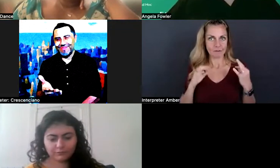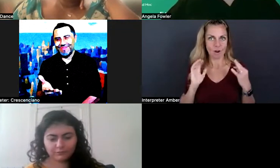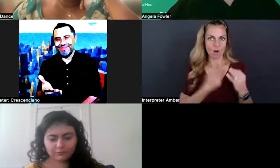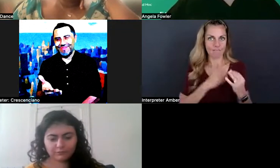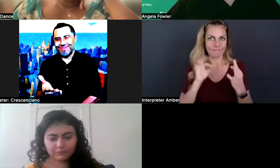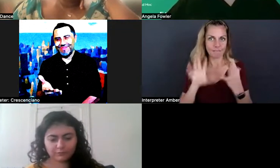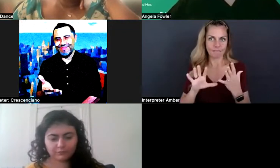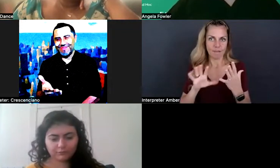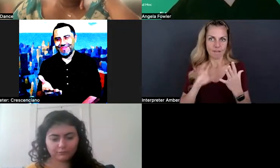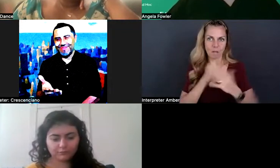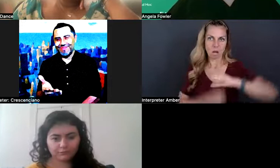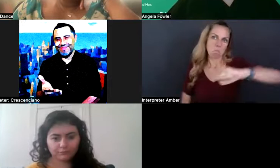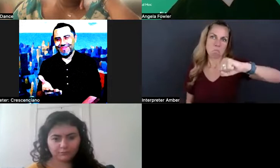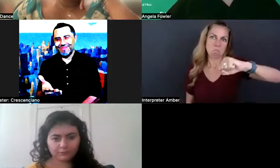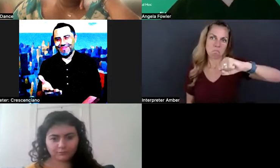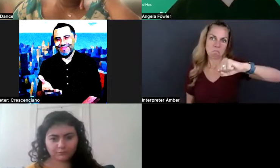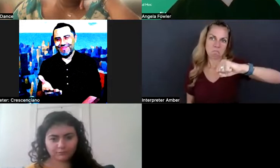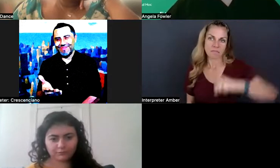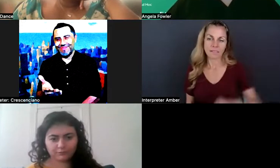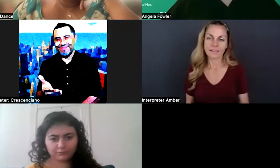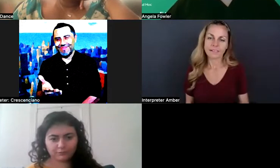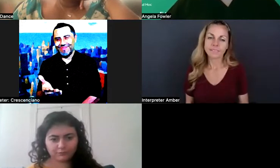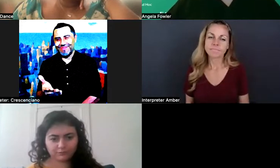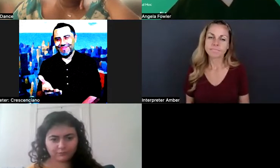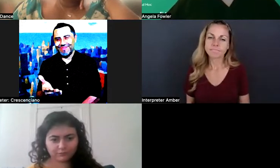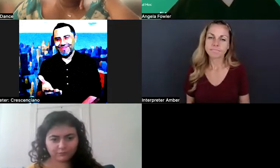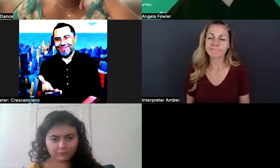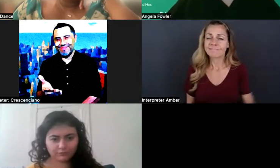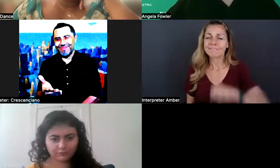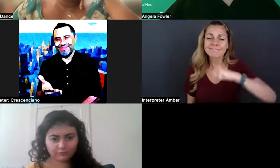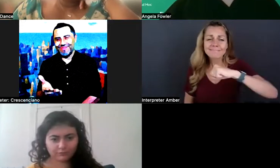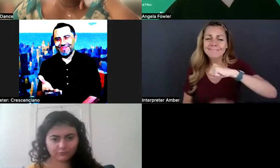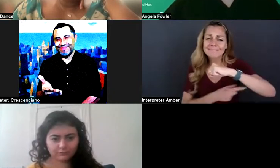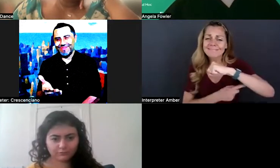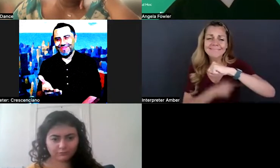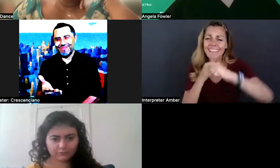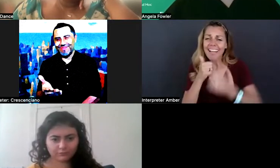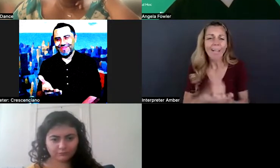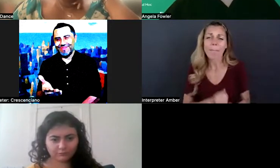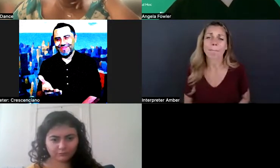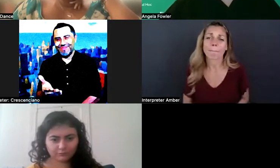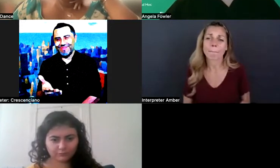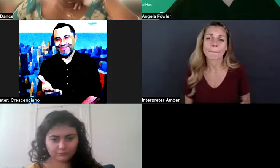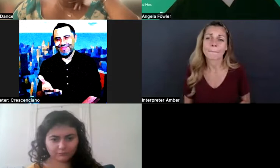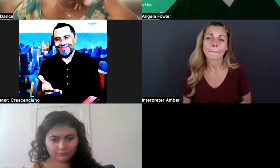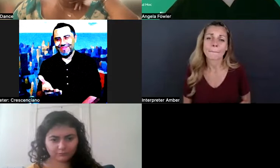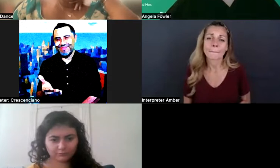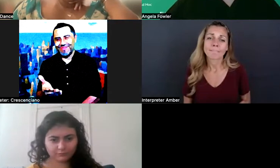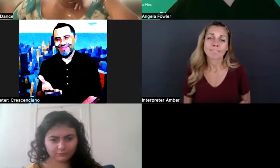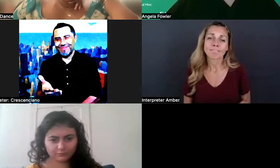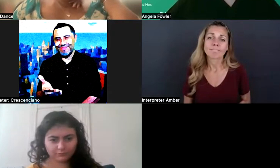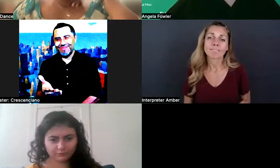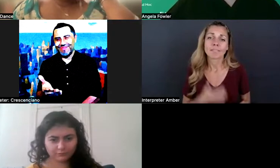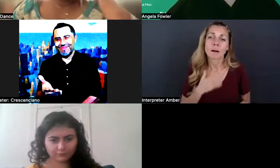and not defensively because defensively, defensiveness doesn't help anybody. You know, my, my current employer is, is